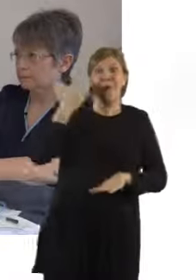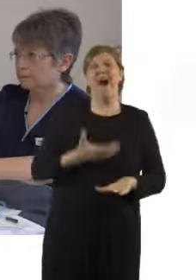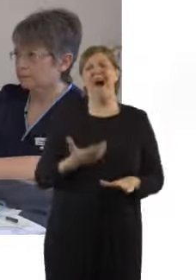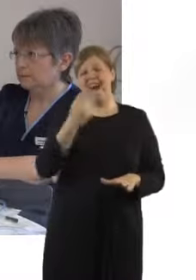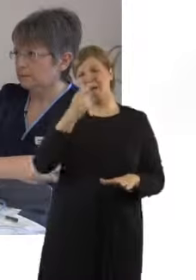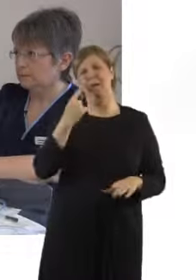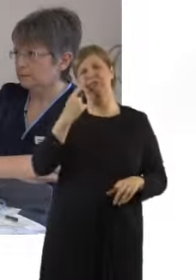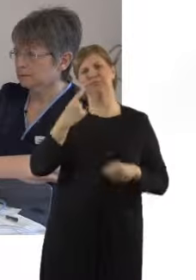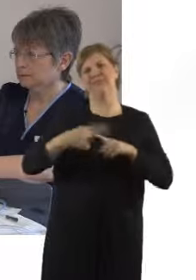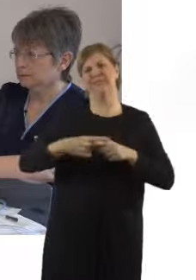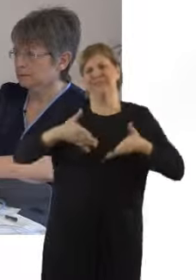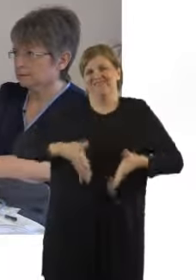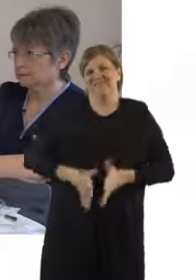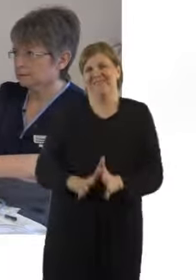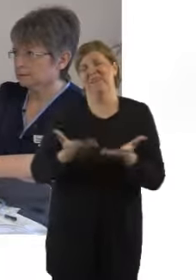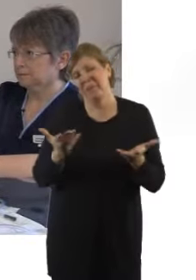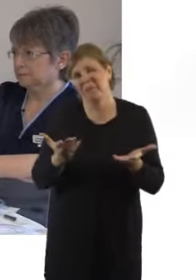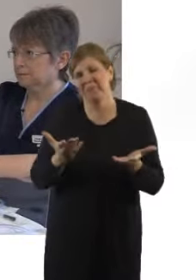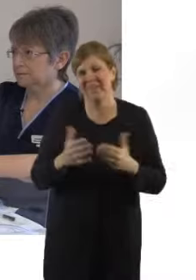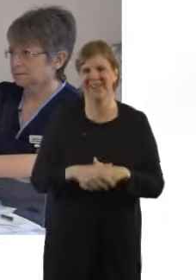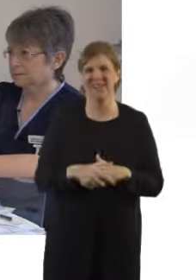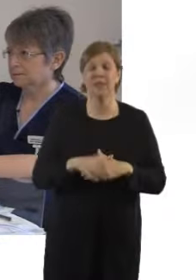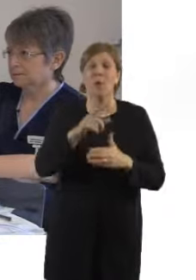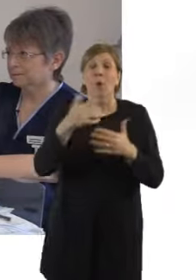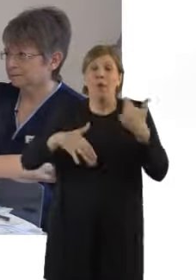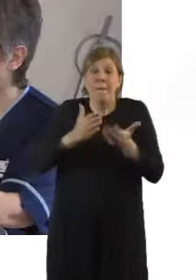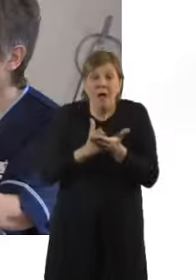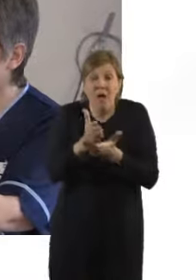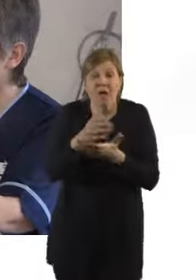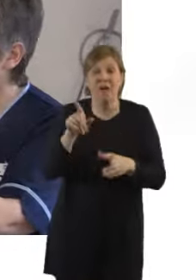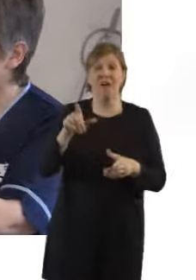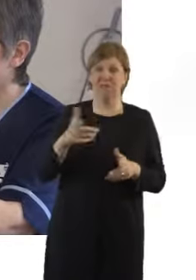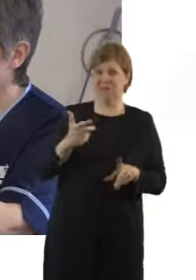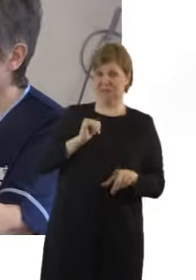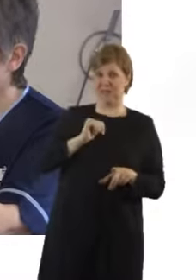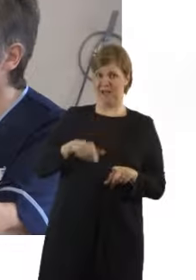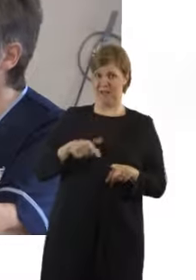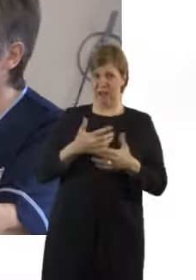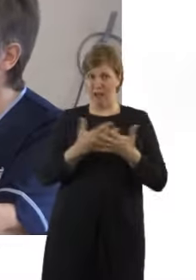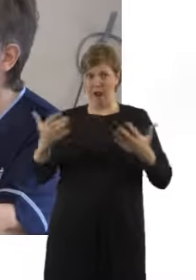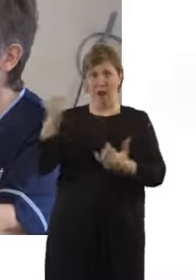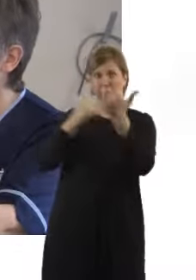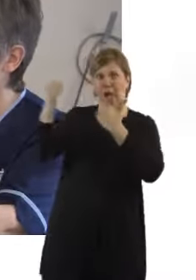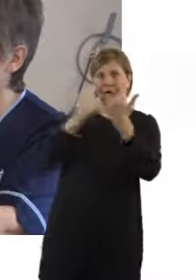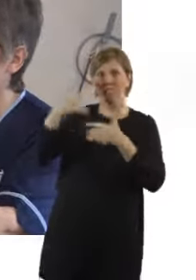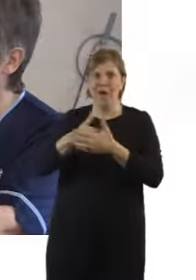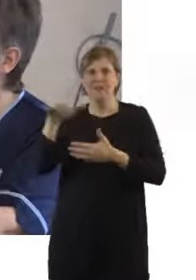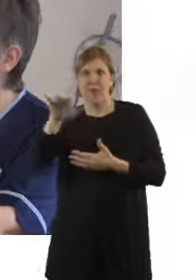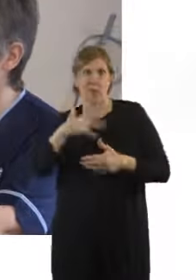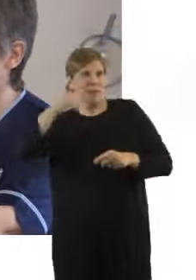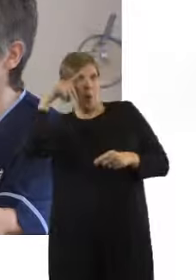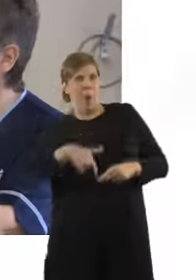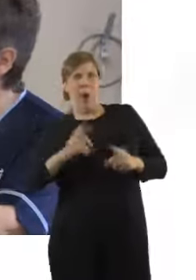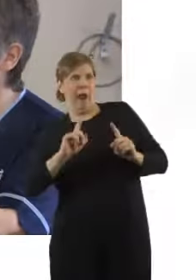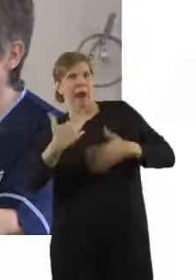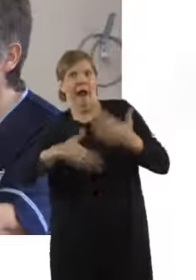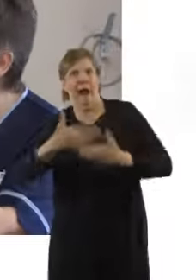labour Dorothy I expect there are lots of phone calls from friends and family wanting to know what's going on? All staff acknowledge that labour